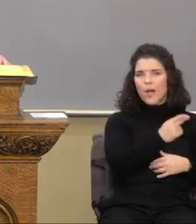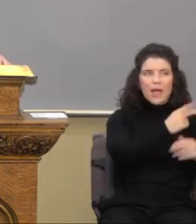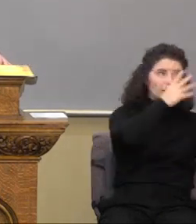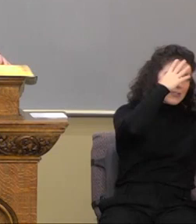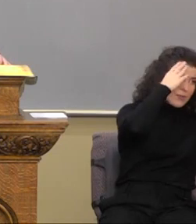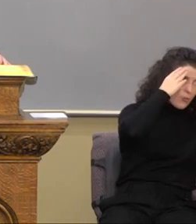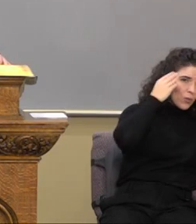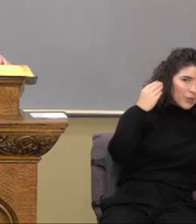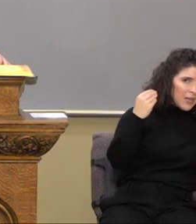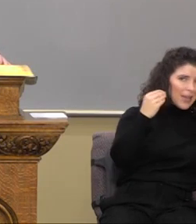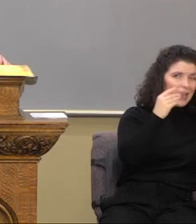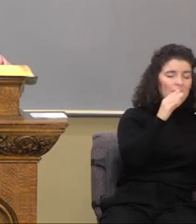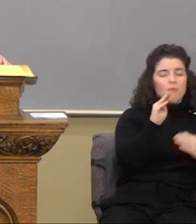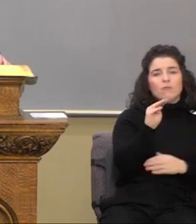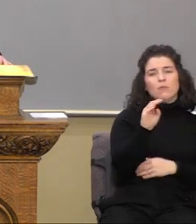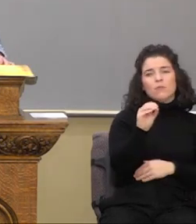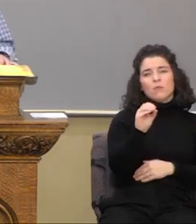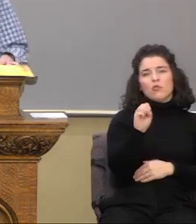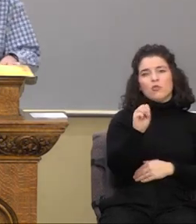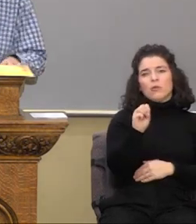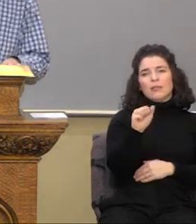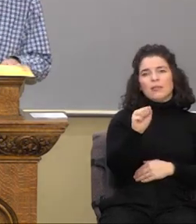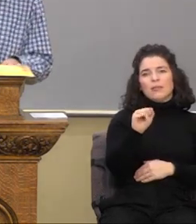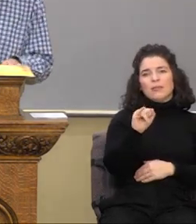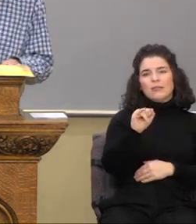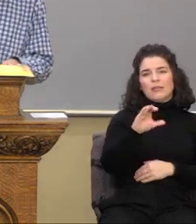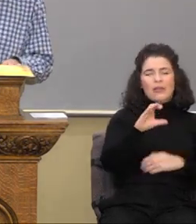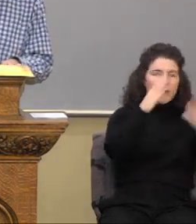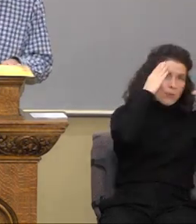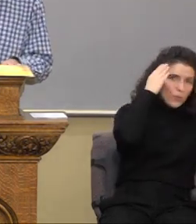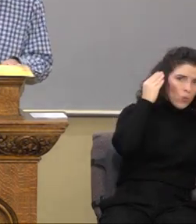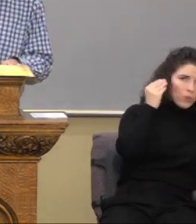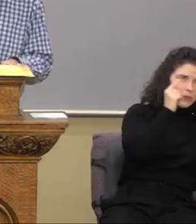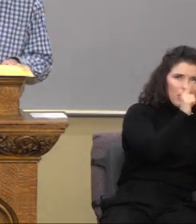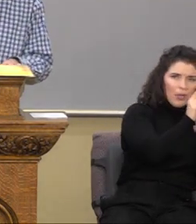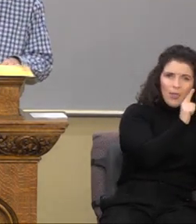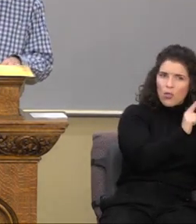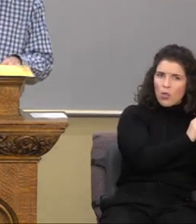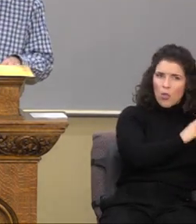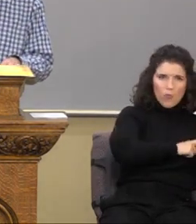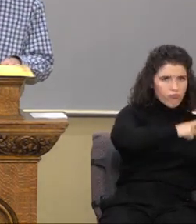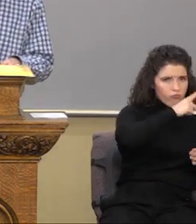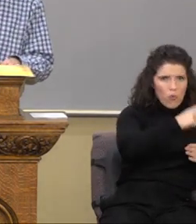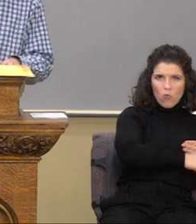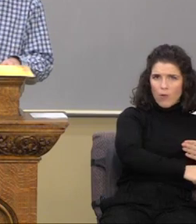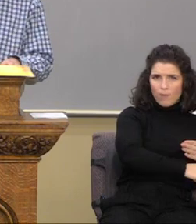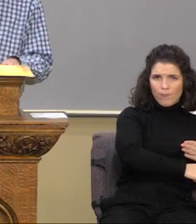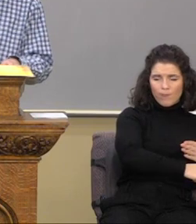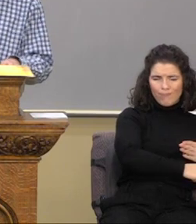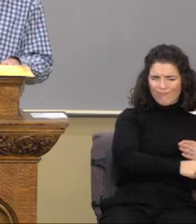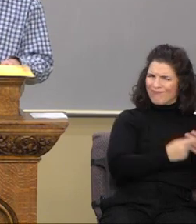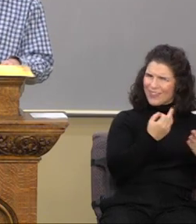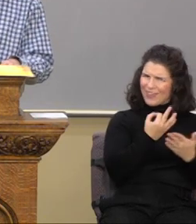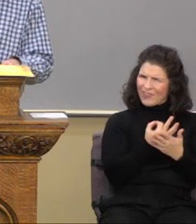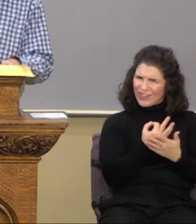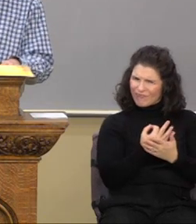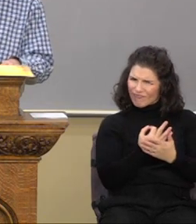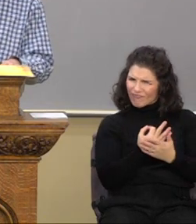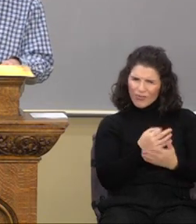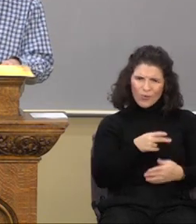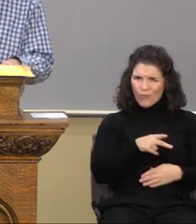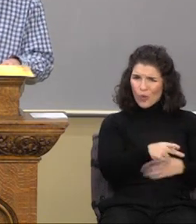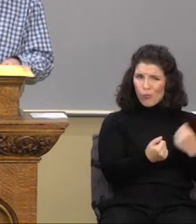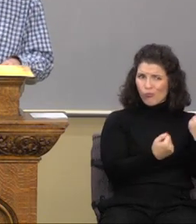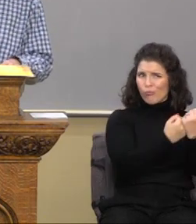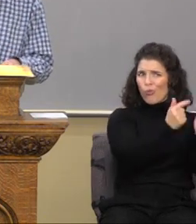law program. In fact, Paul is not, quote, pro-law. You know what Paul is doing here in